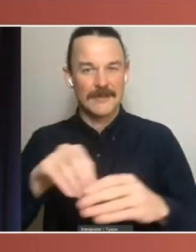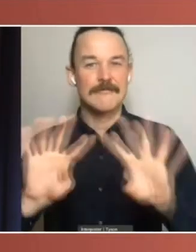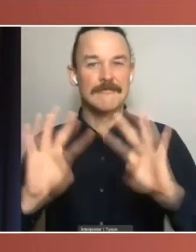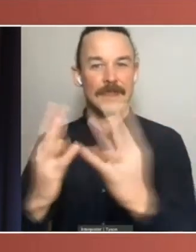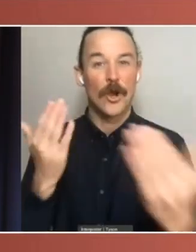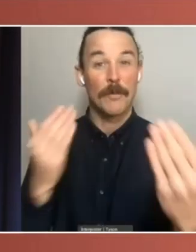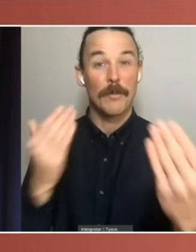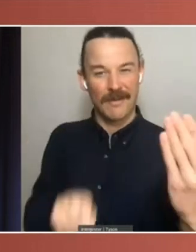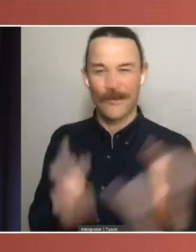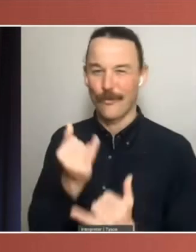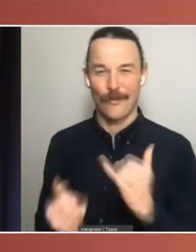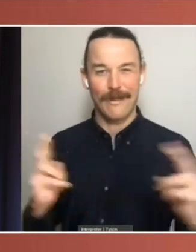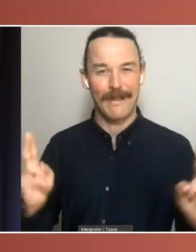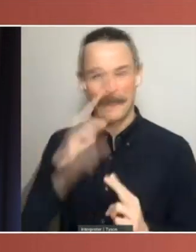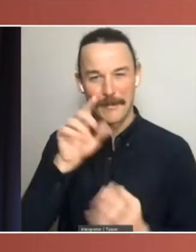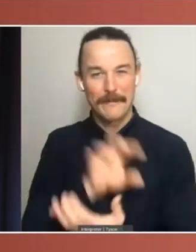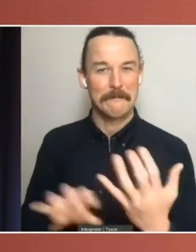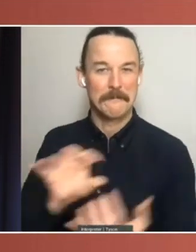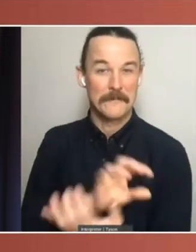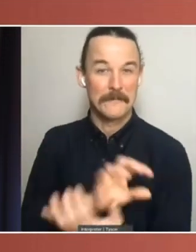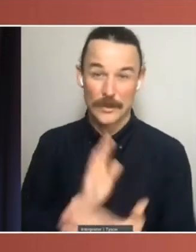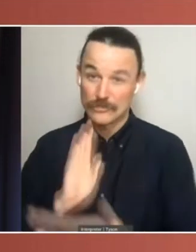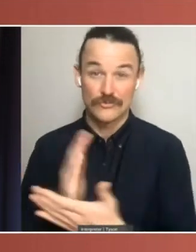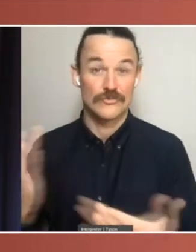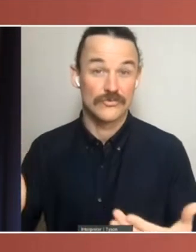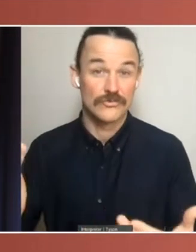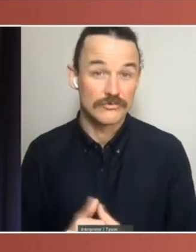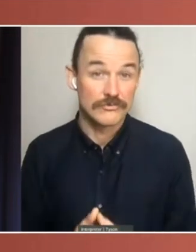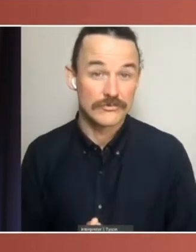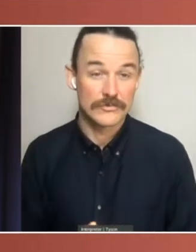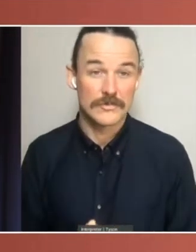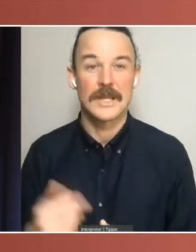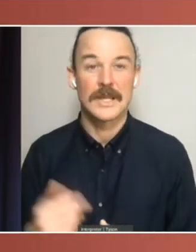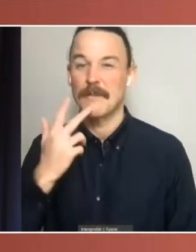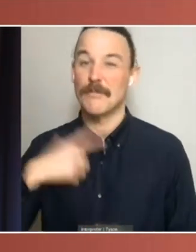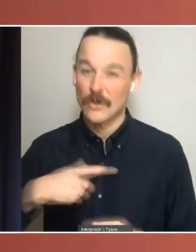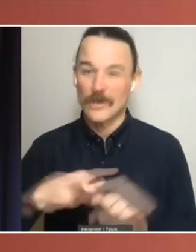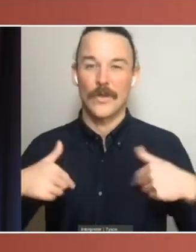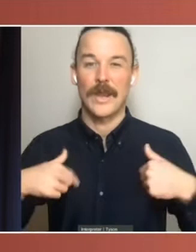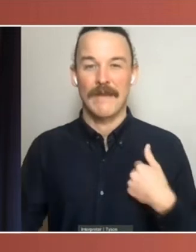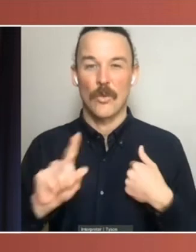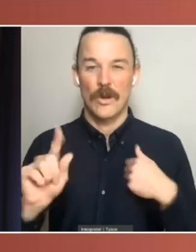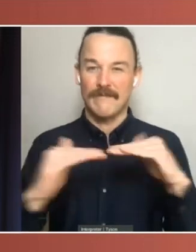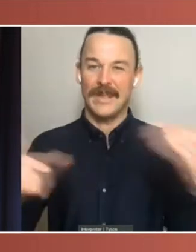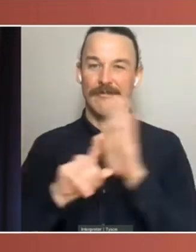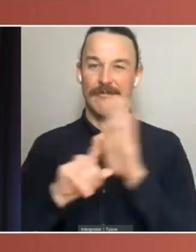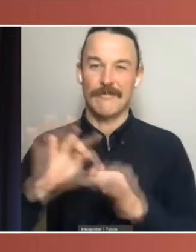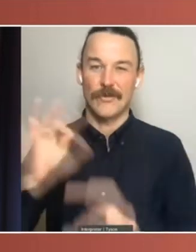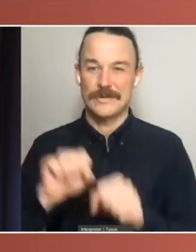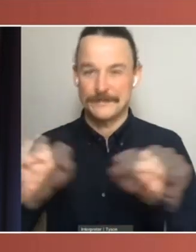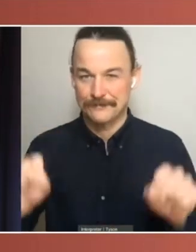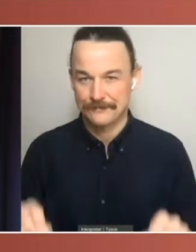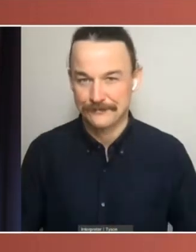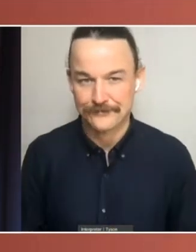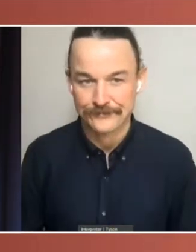That is a fact in terms of the proportional representation system. It remains true today,